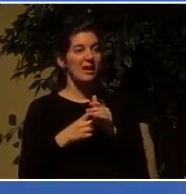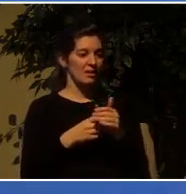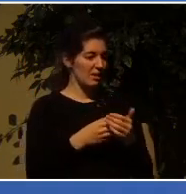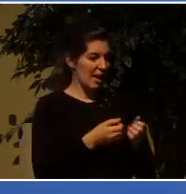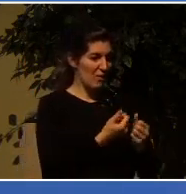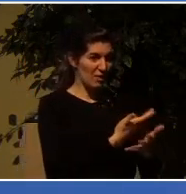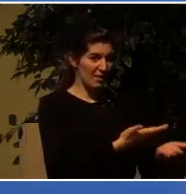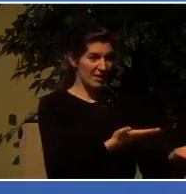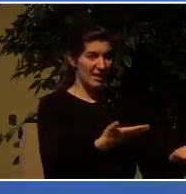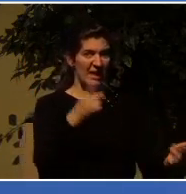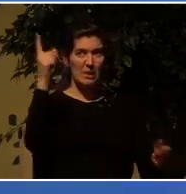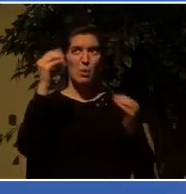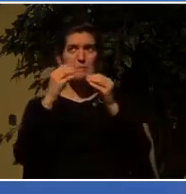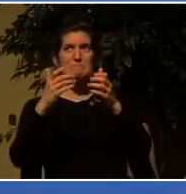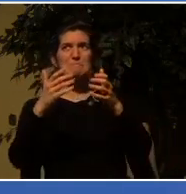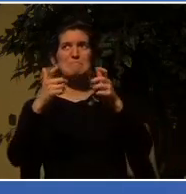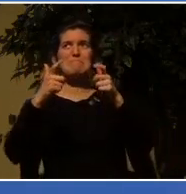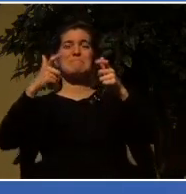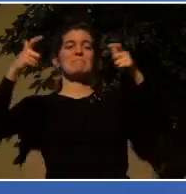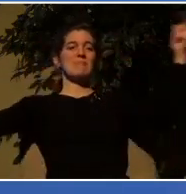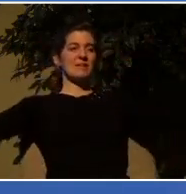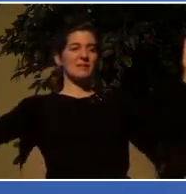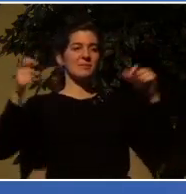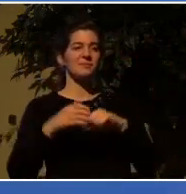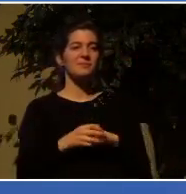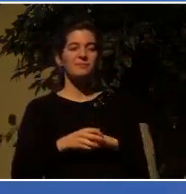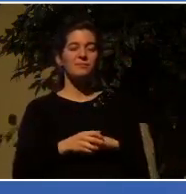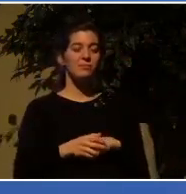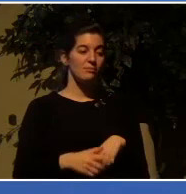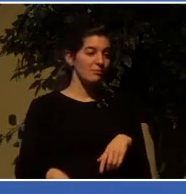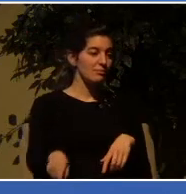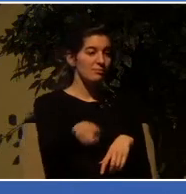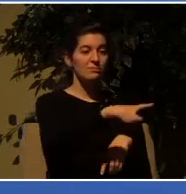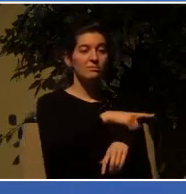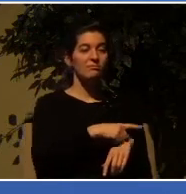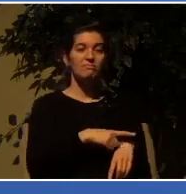there is nobody that can touch you or me